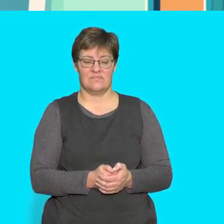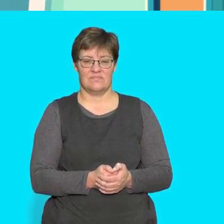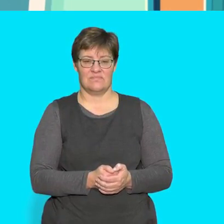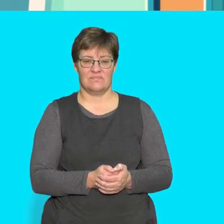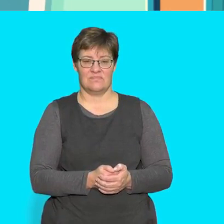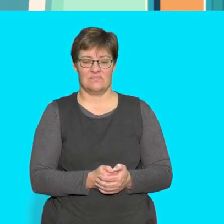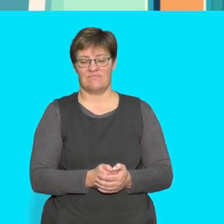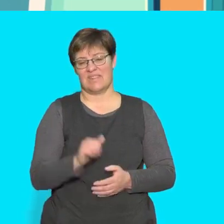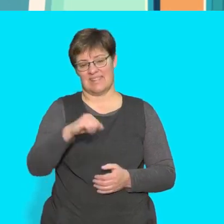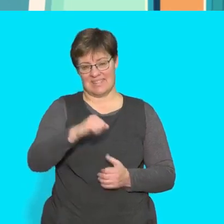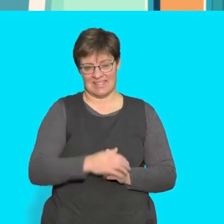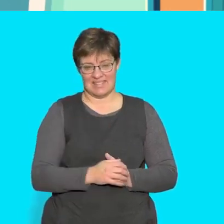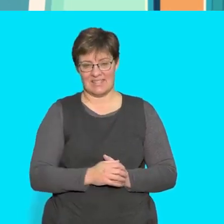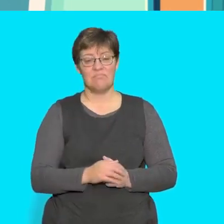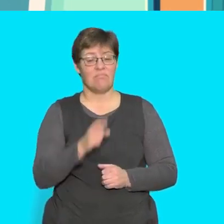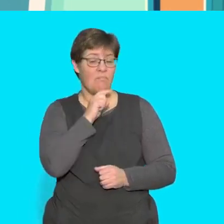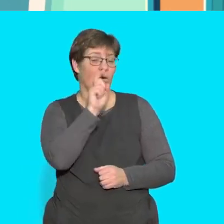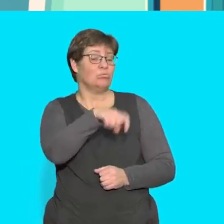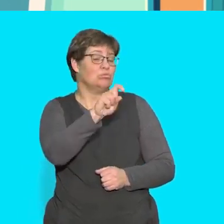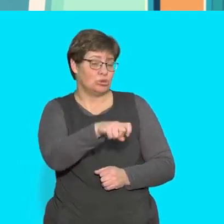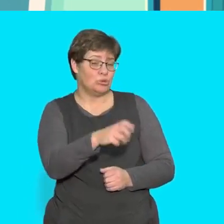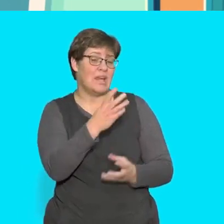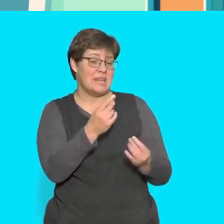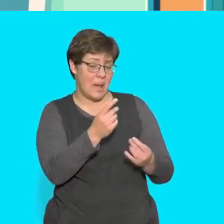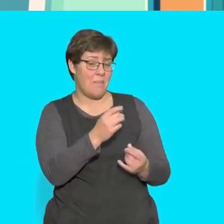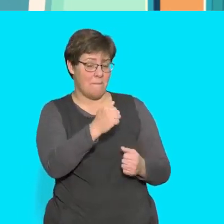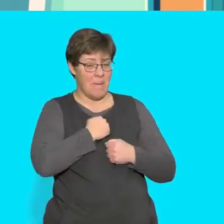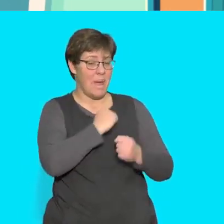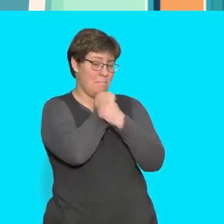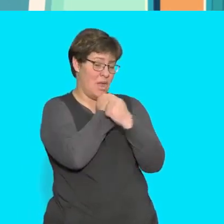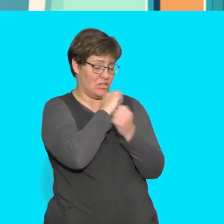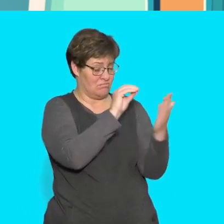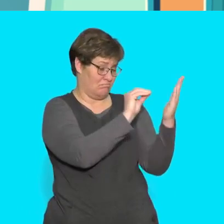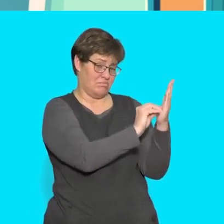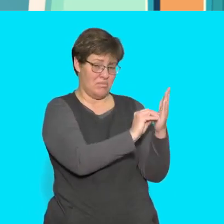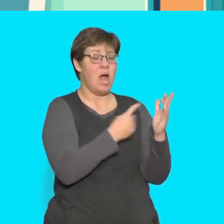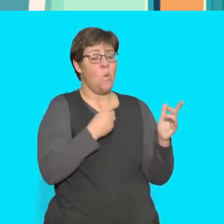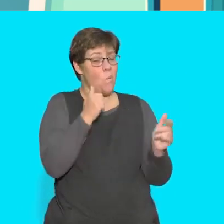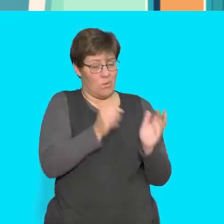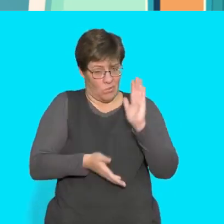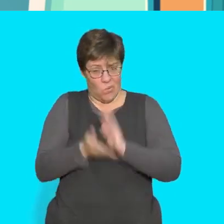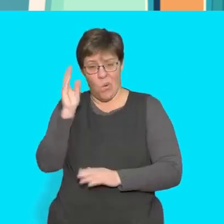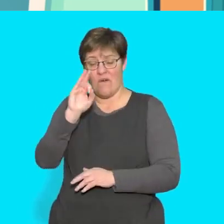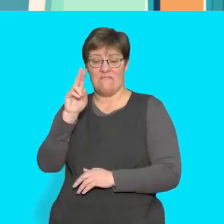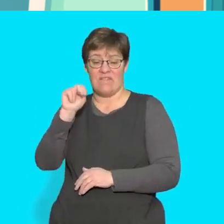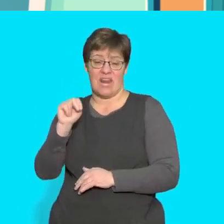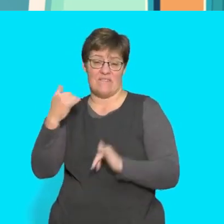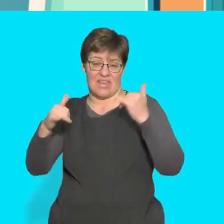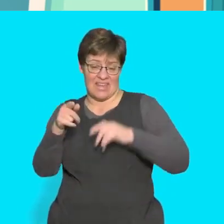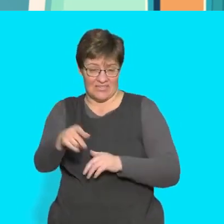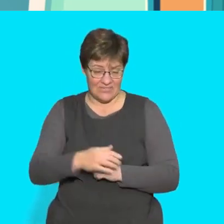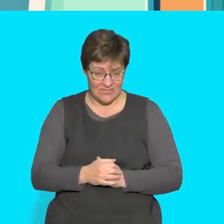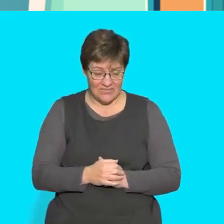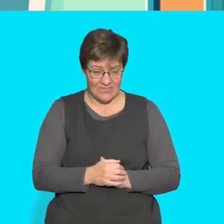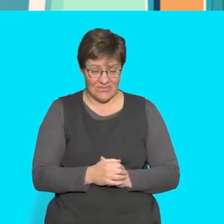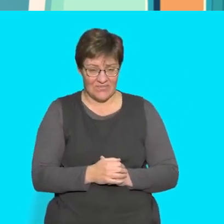yes i should take the number of my parents if i go to the fun fair good listen to